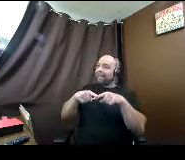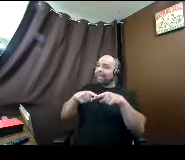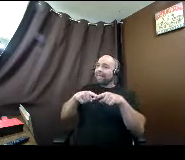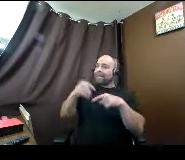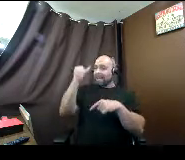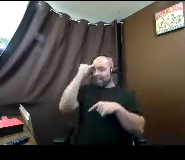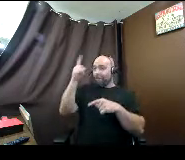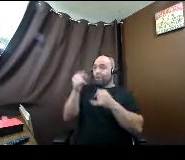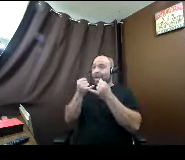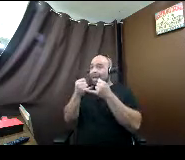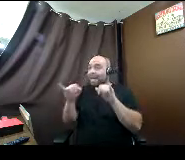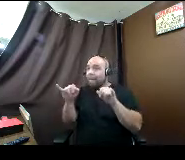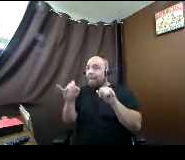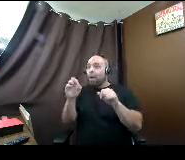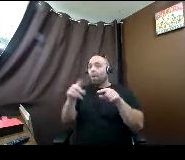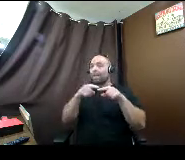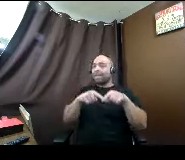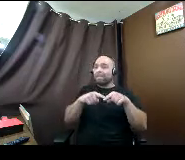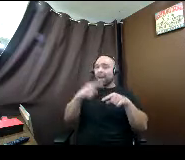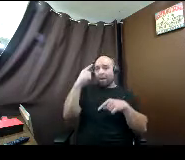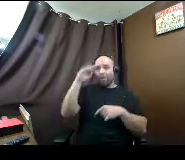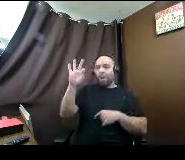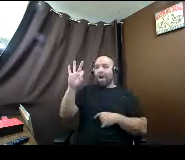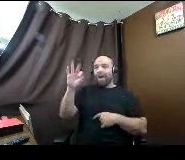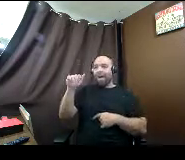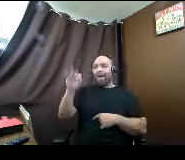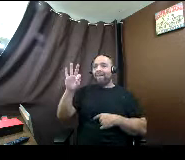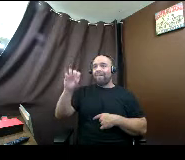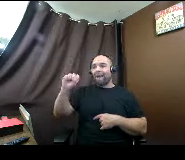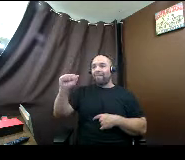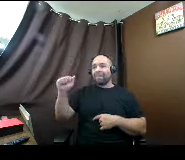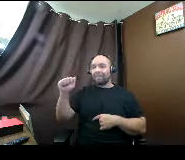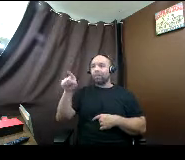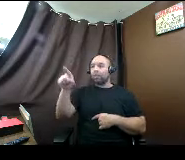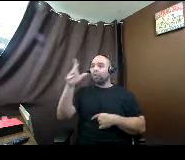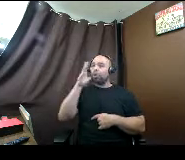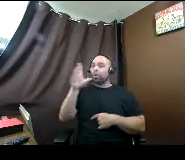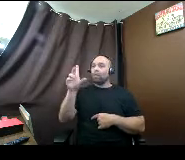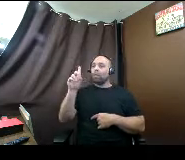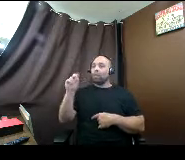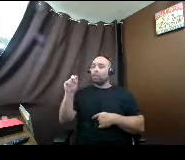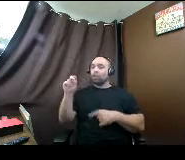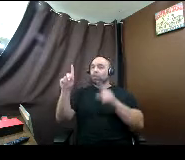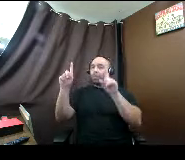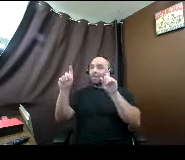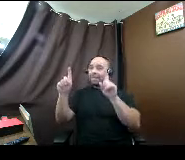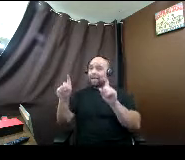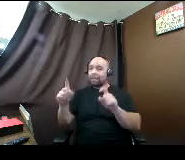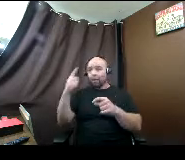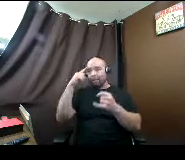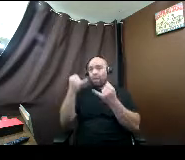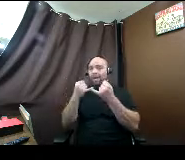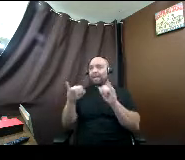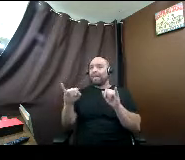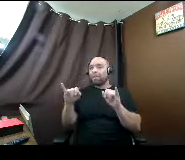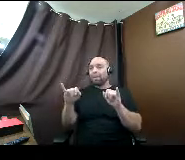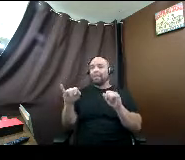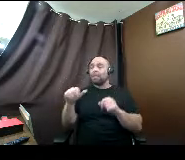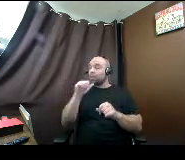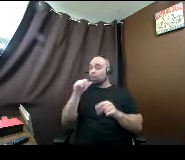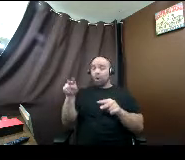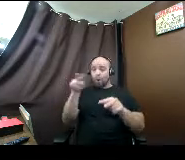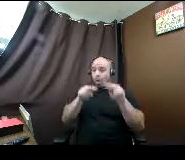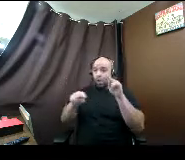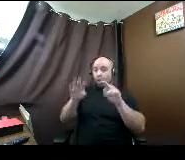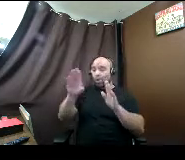independent for FAFSA purposes. So you'll do the assessment for dependency. They don't look at what grade level